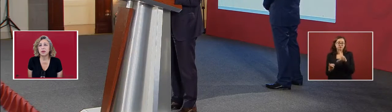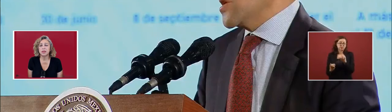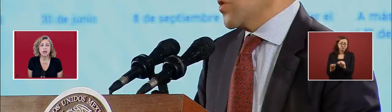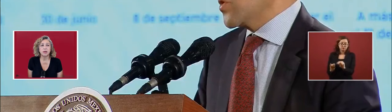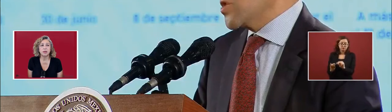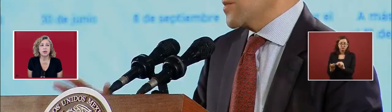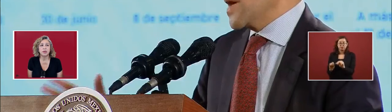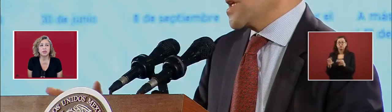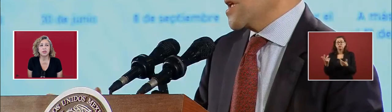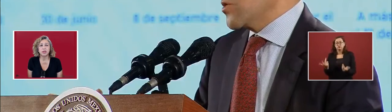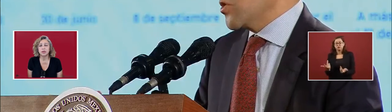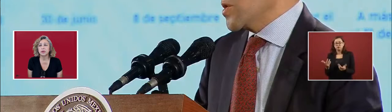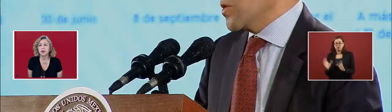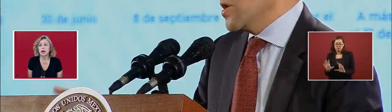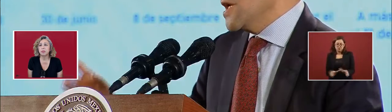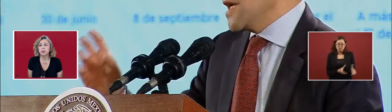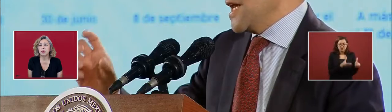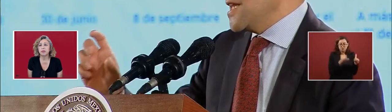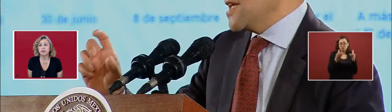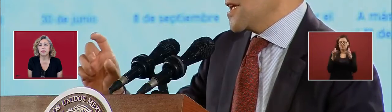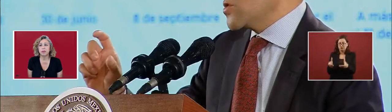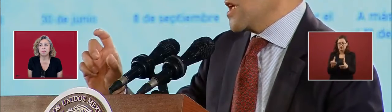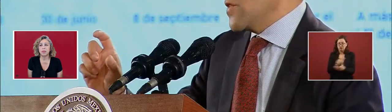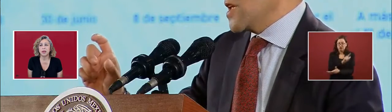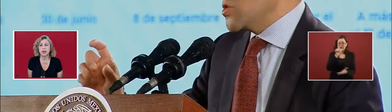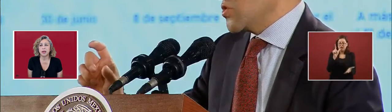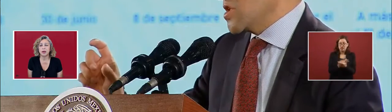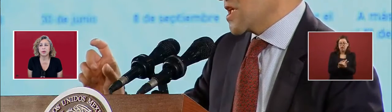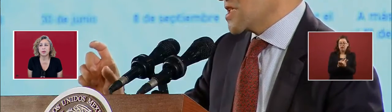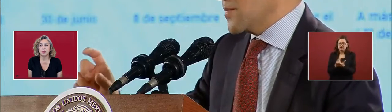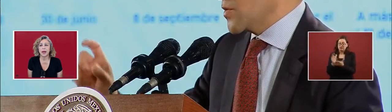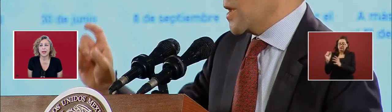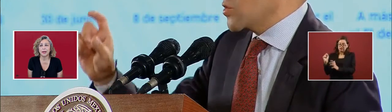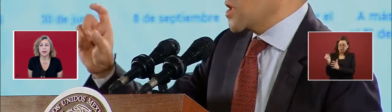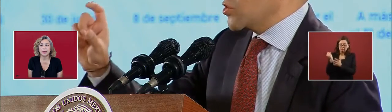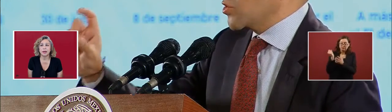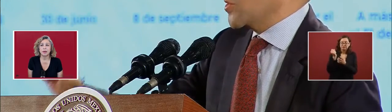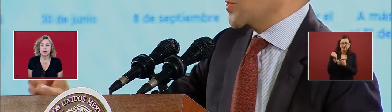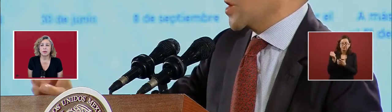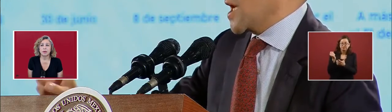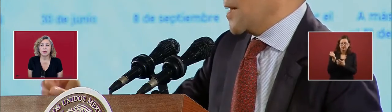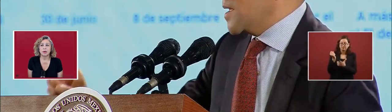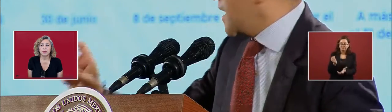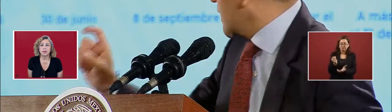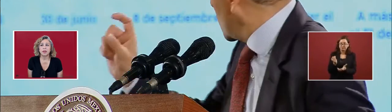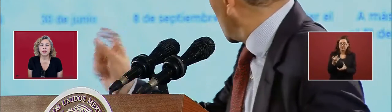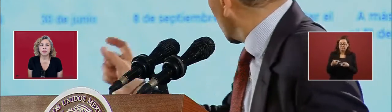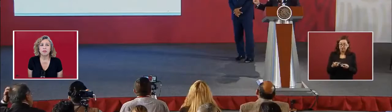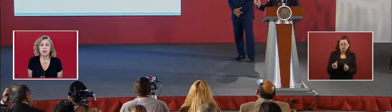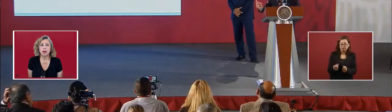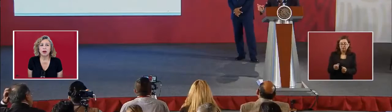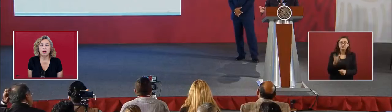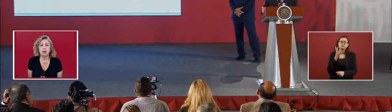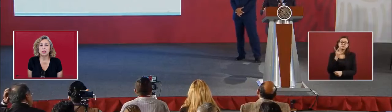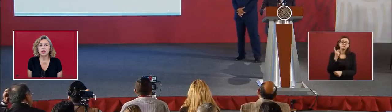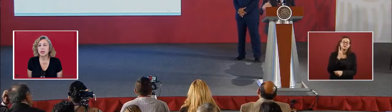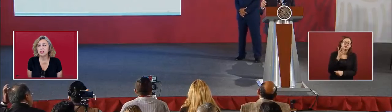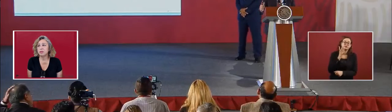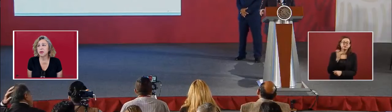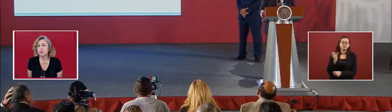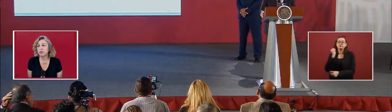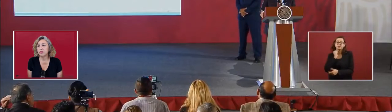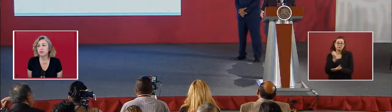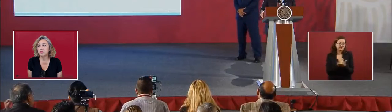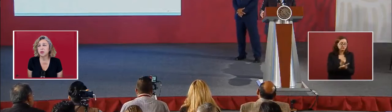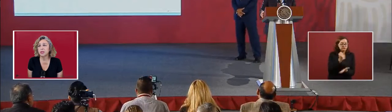certain amount of time in order to approve the economical packet. The law also